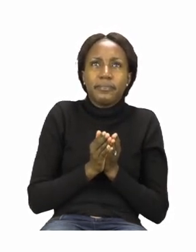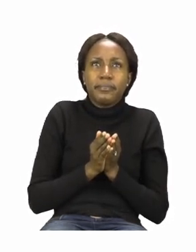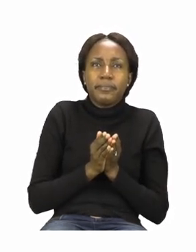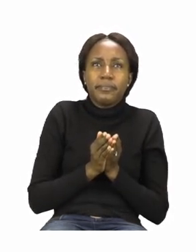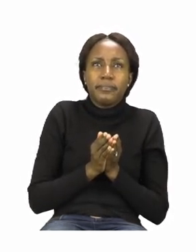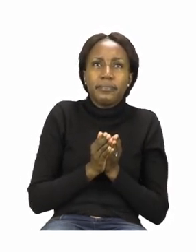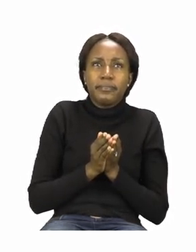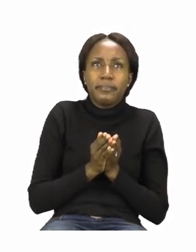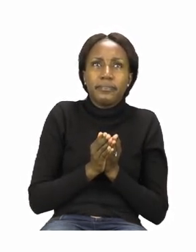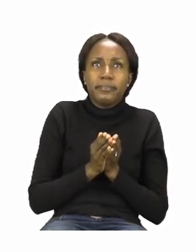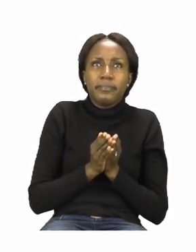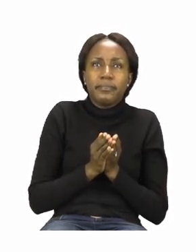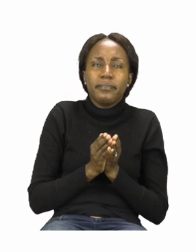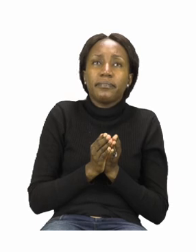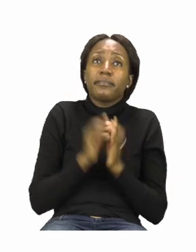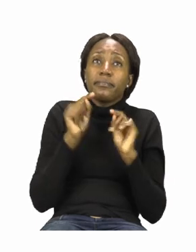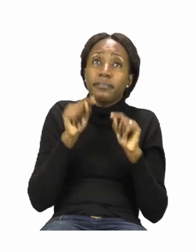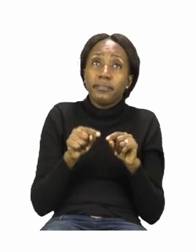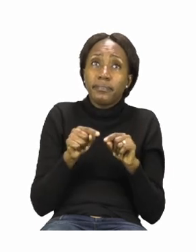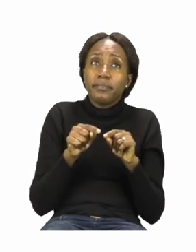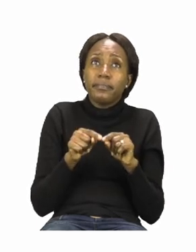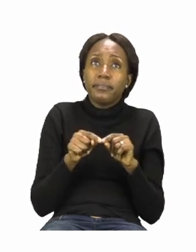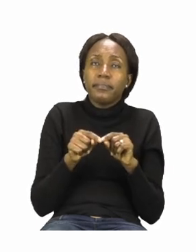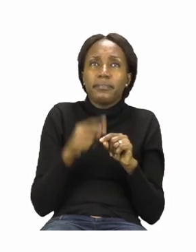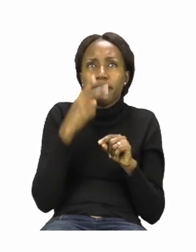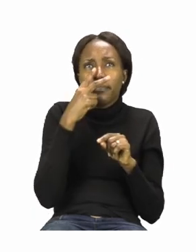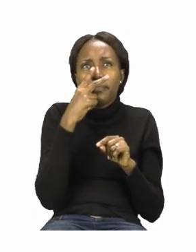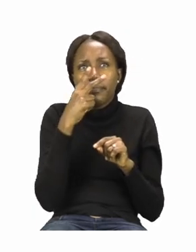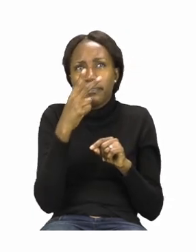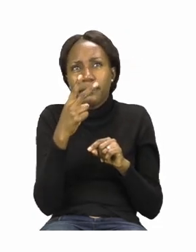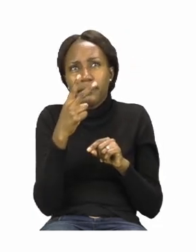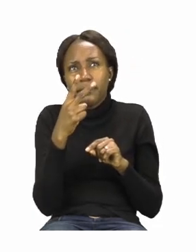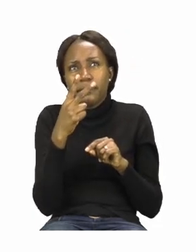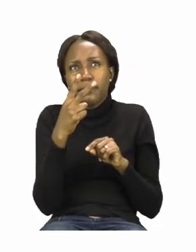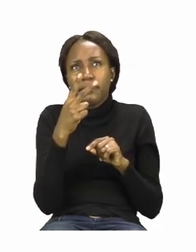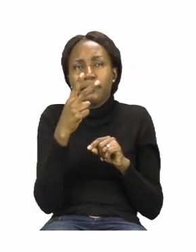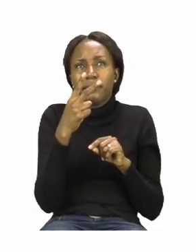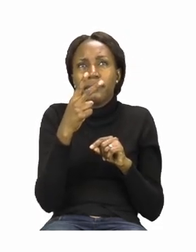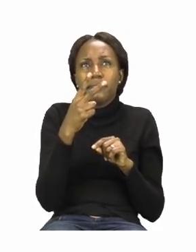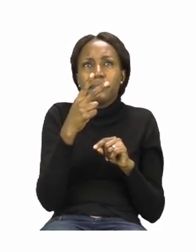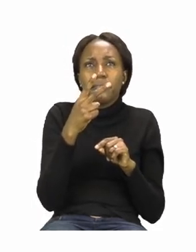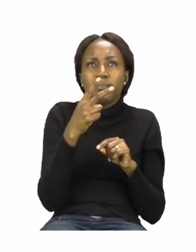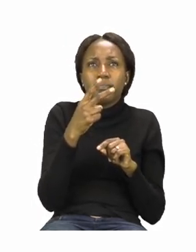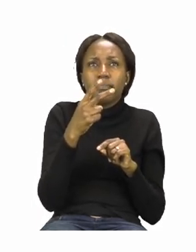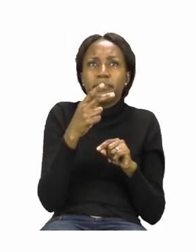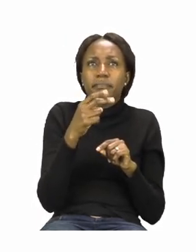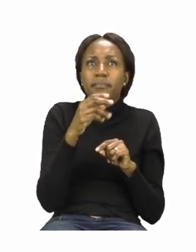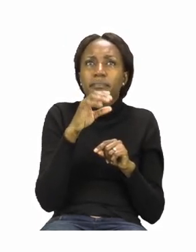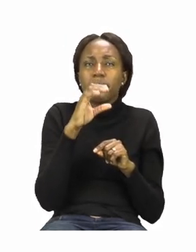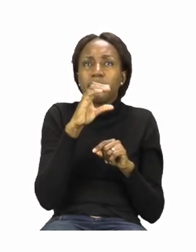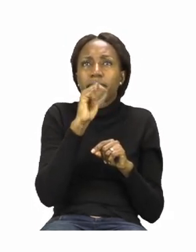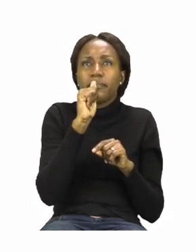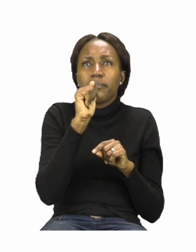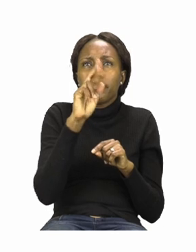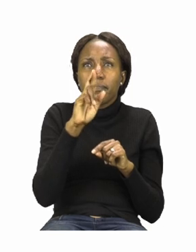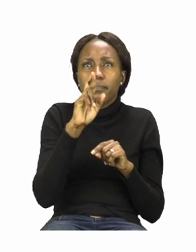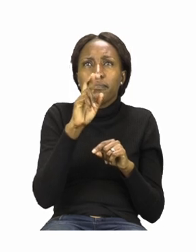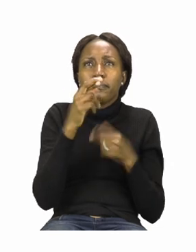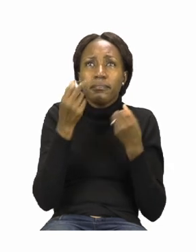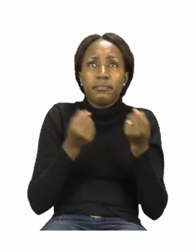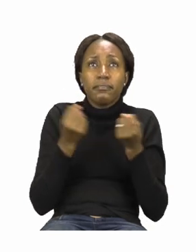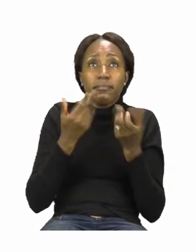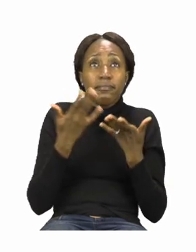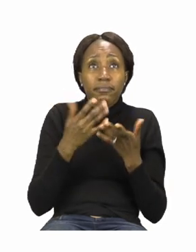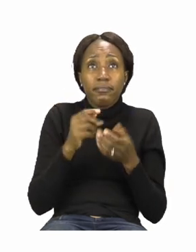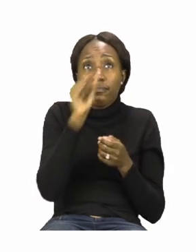going to be our job to look for the actual words that complete the